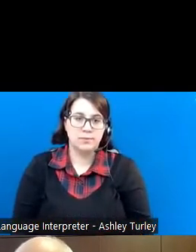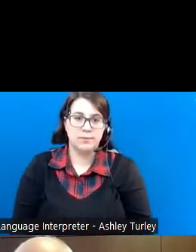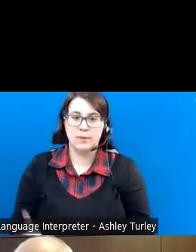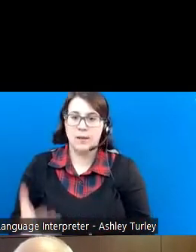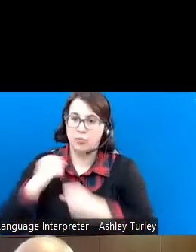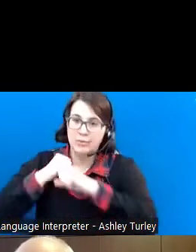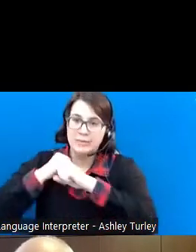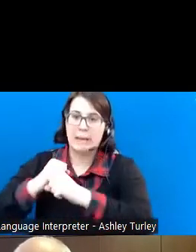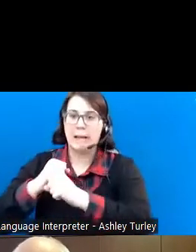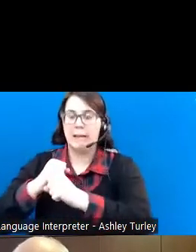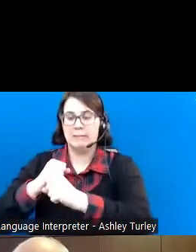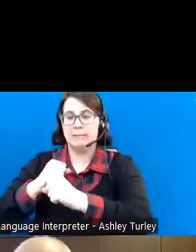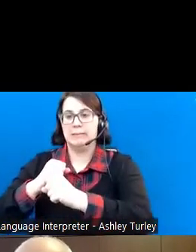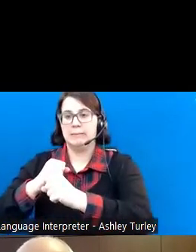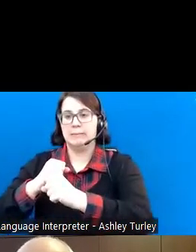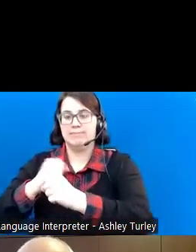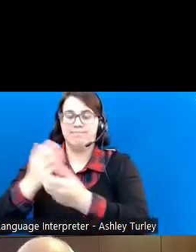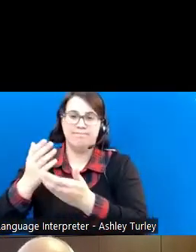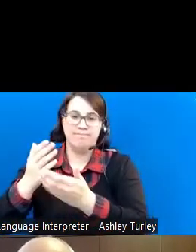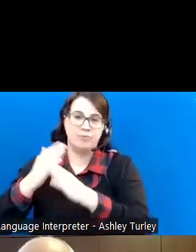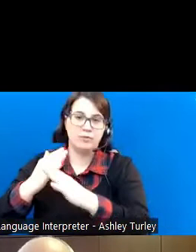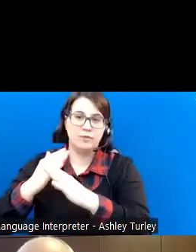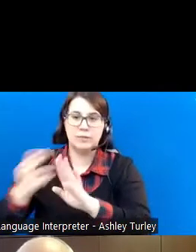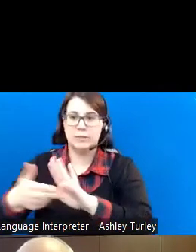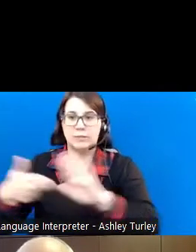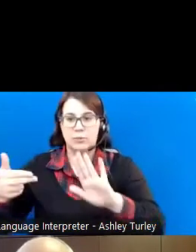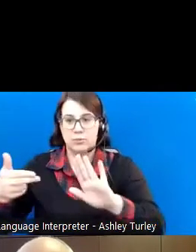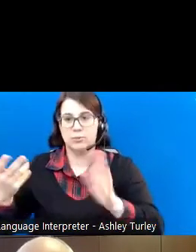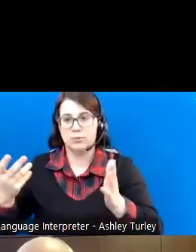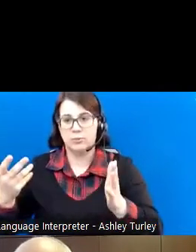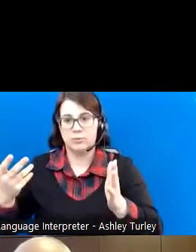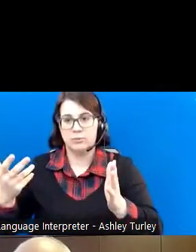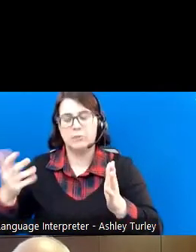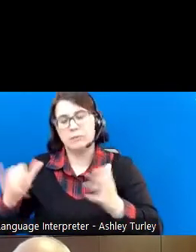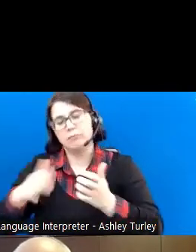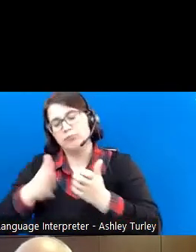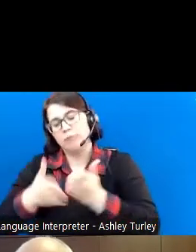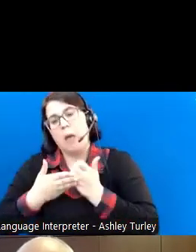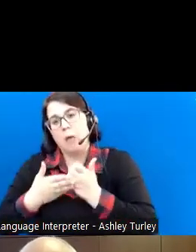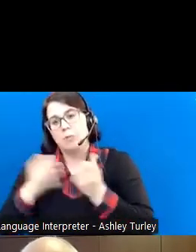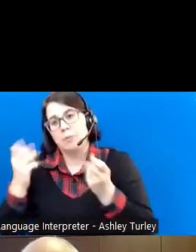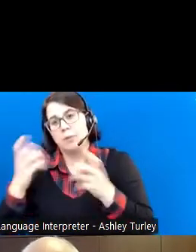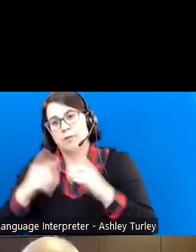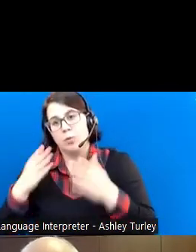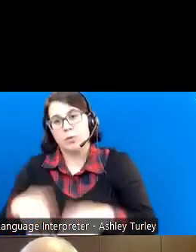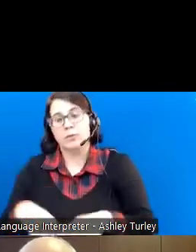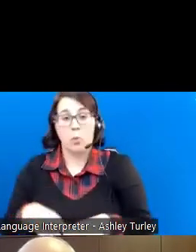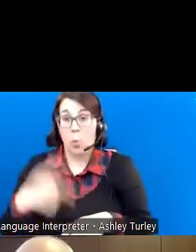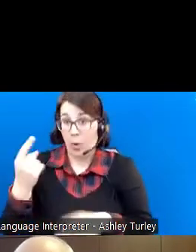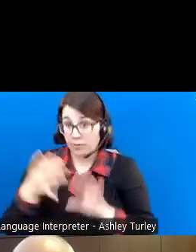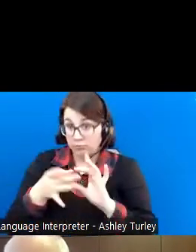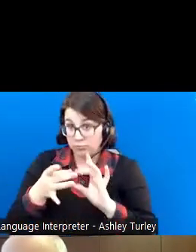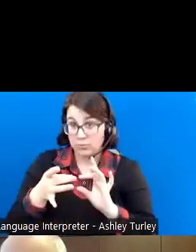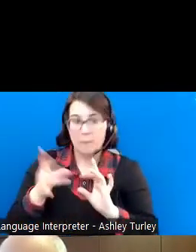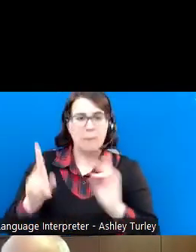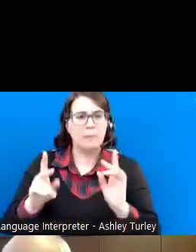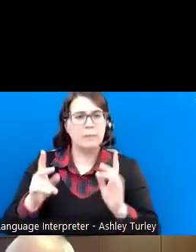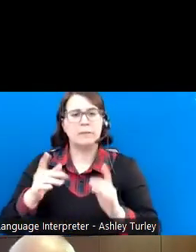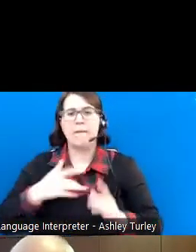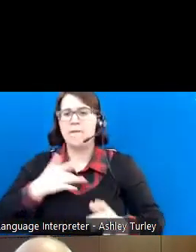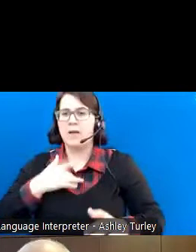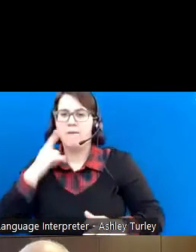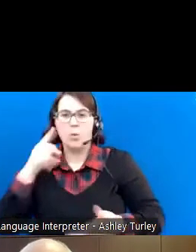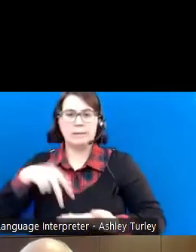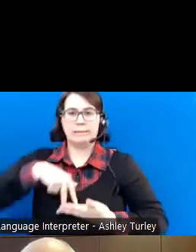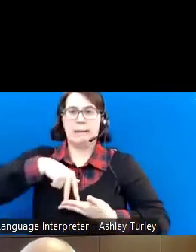against stereotypes, at least it helps in a lot of ways. One of the things that I mentioned in here is a sense of standing and people wonder, what do you mean